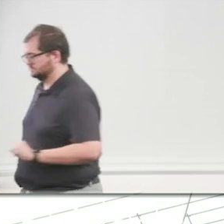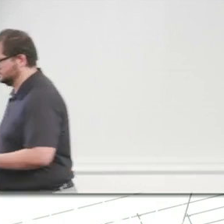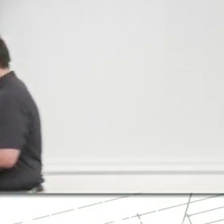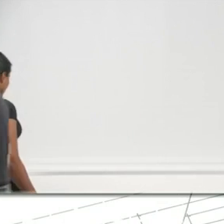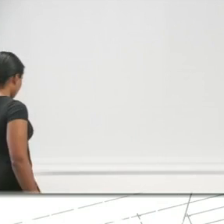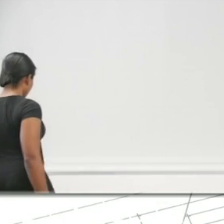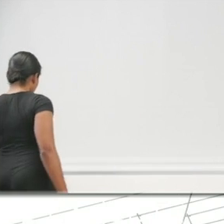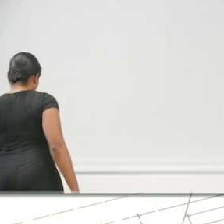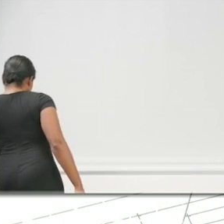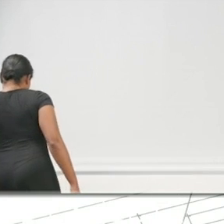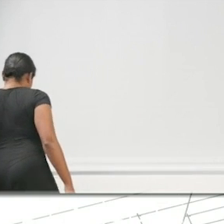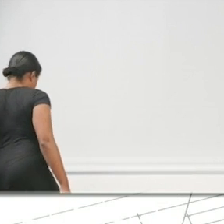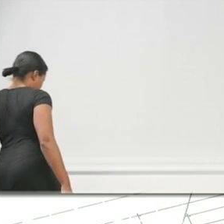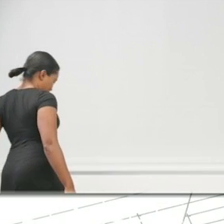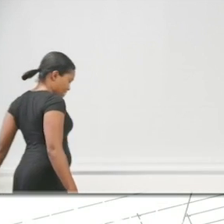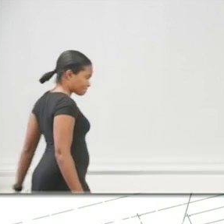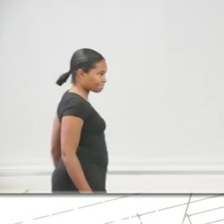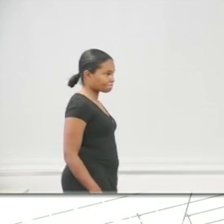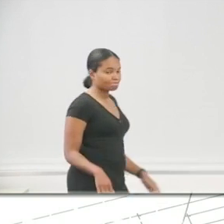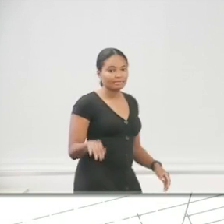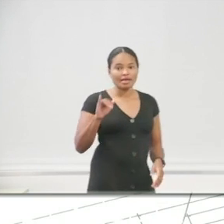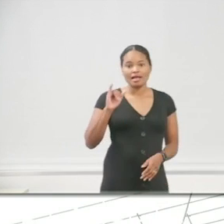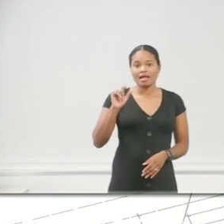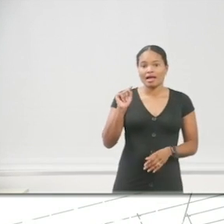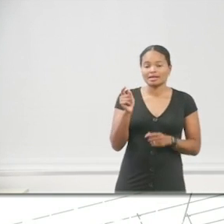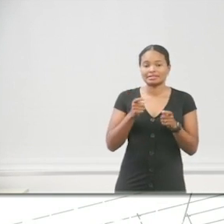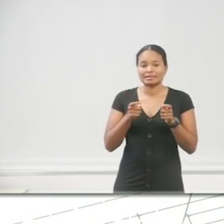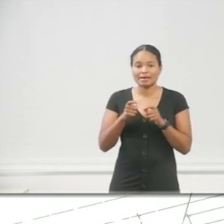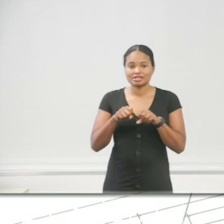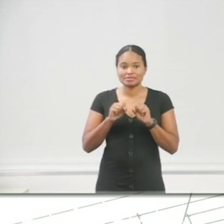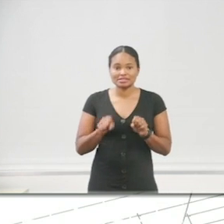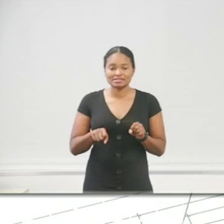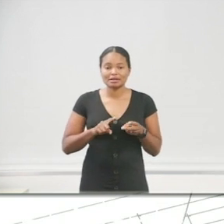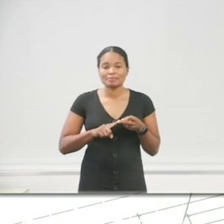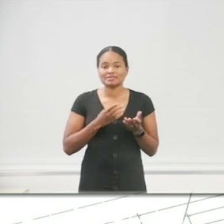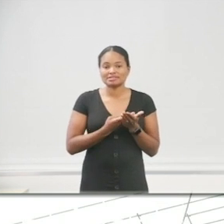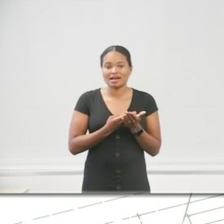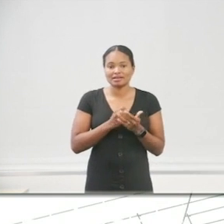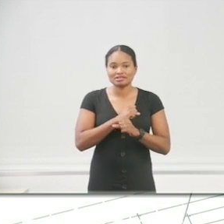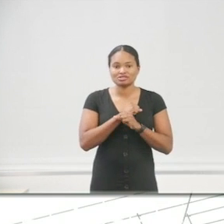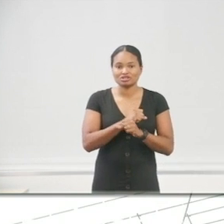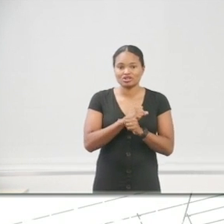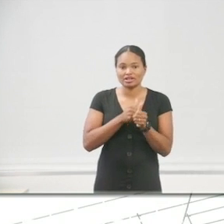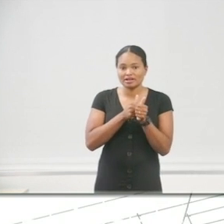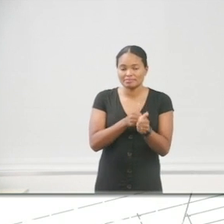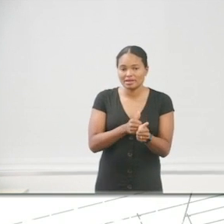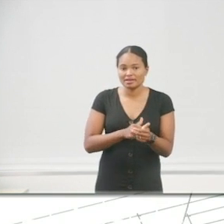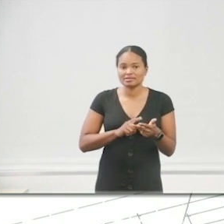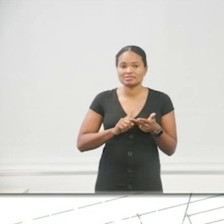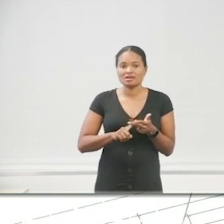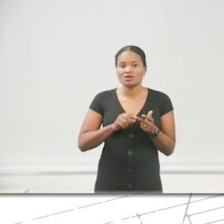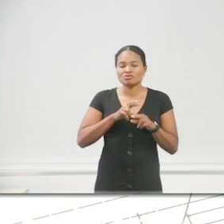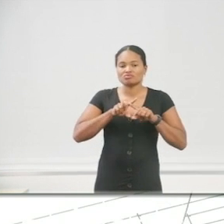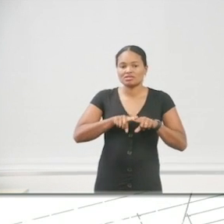Management of IT systems, data security, and compliance with the systems. Reliable network infrastructure.